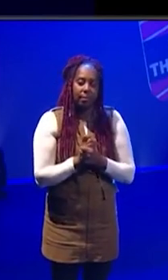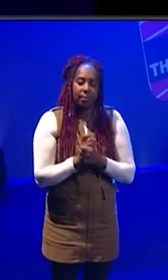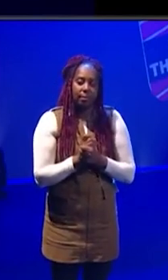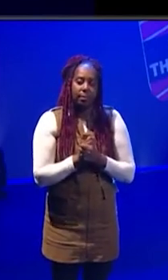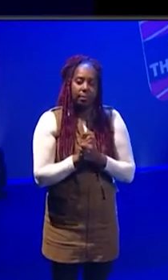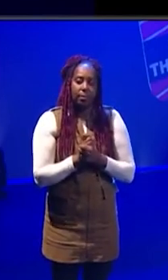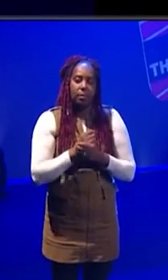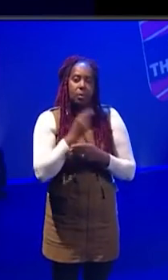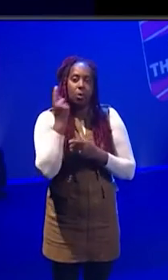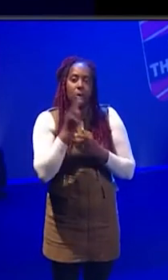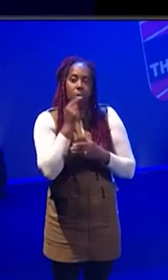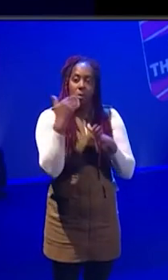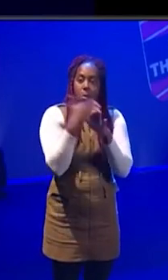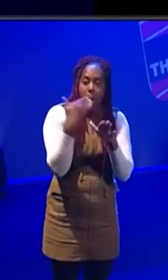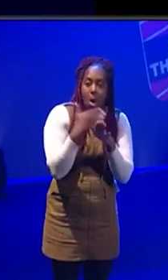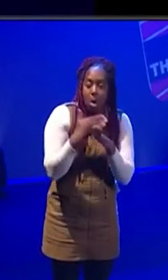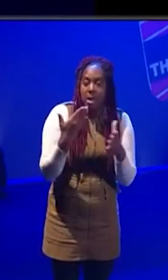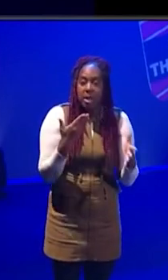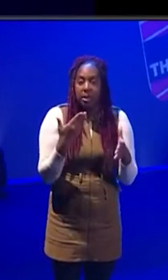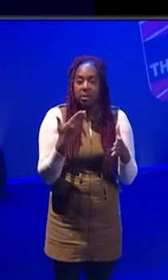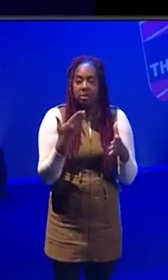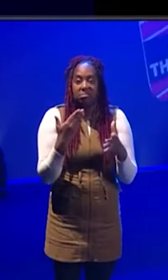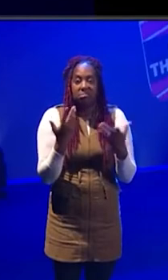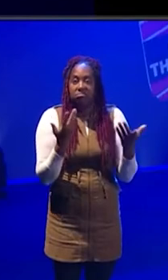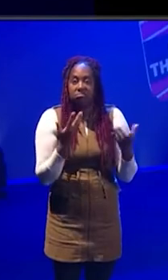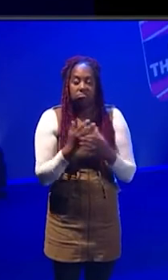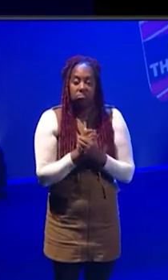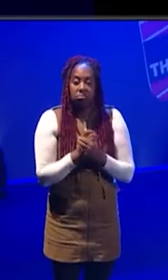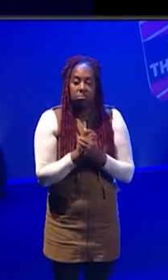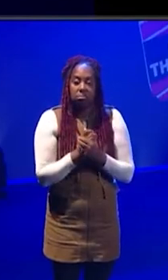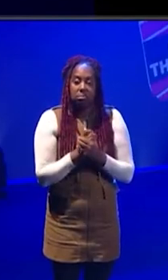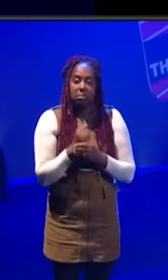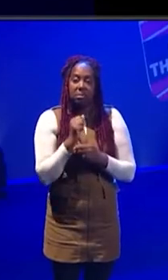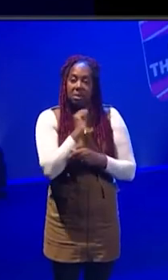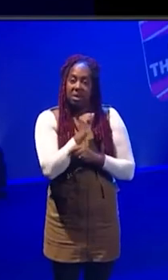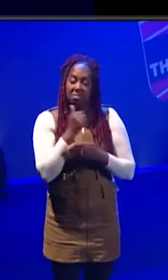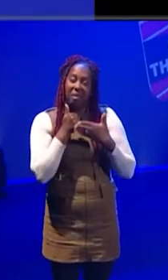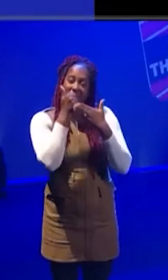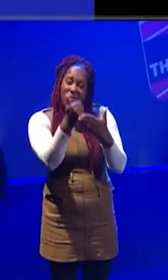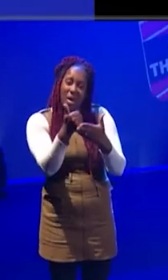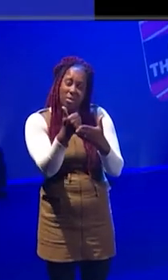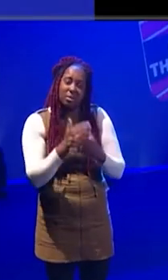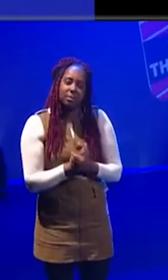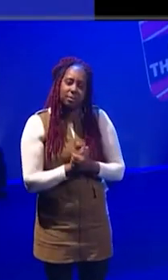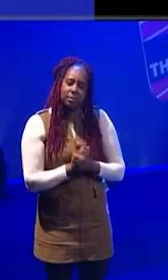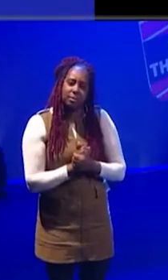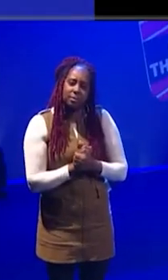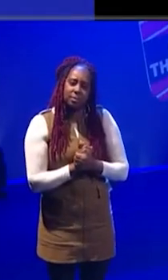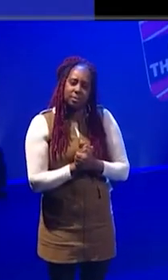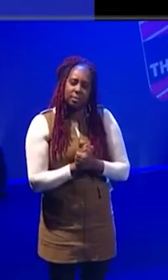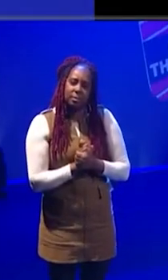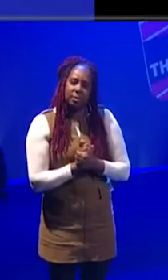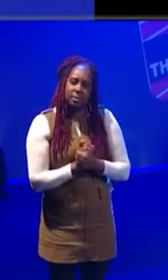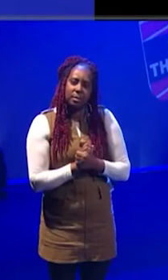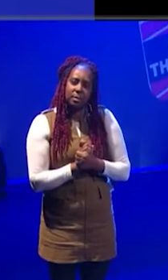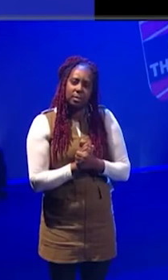who ends up working, working abroad. And I think, I mean, my only advice would be what I think I've just said is